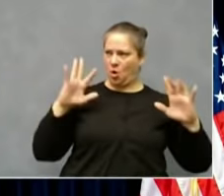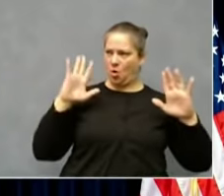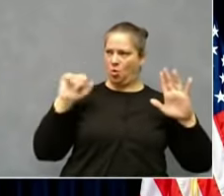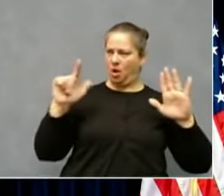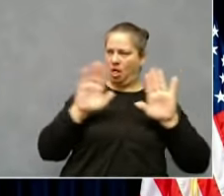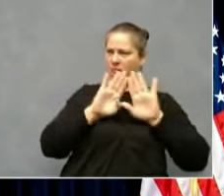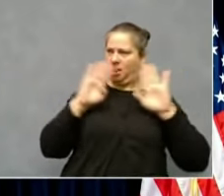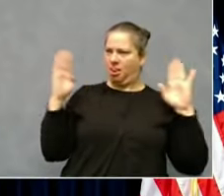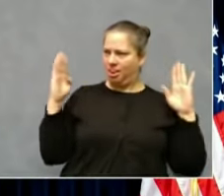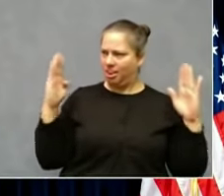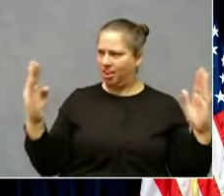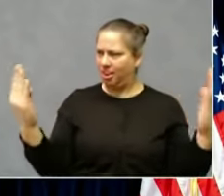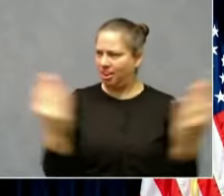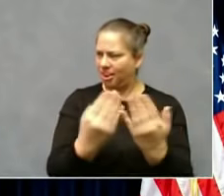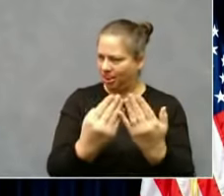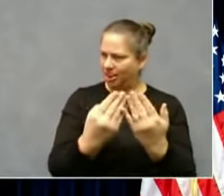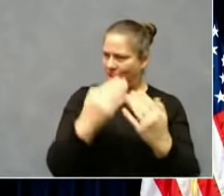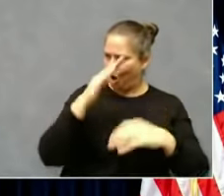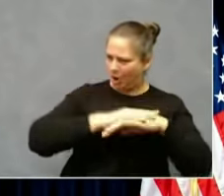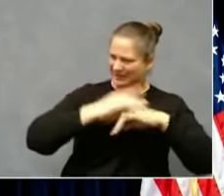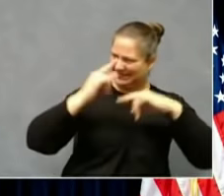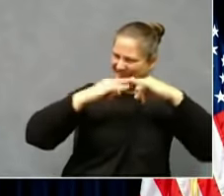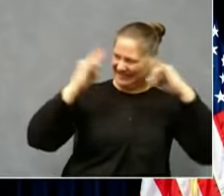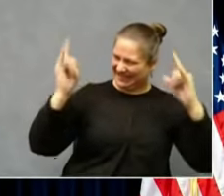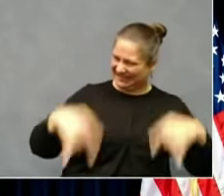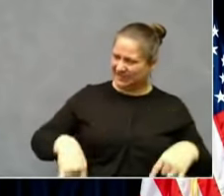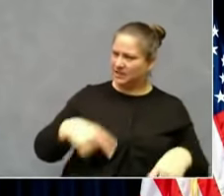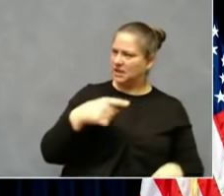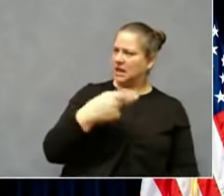becomes just as risky as indoor?